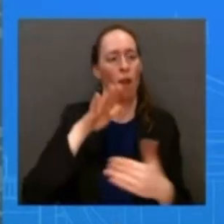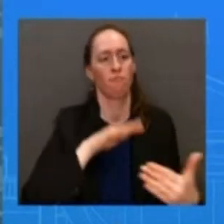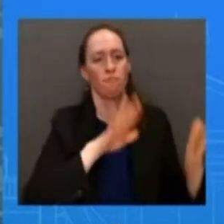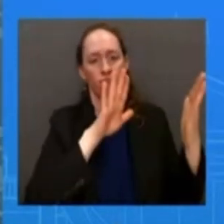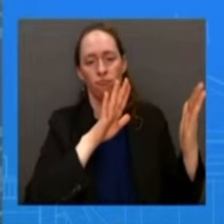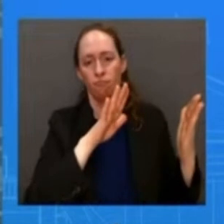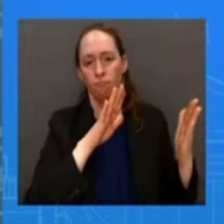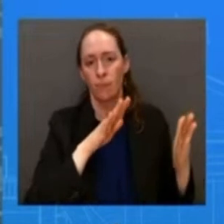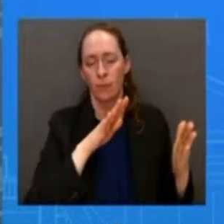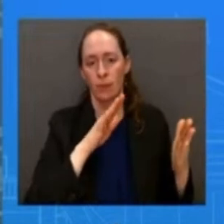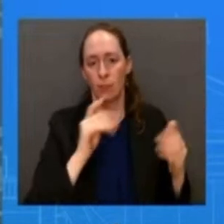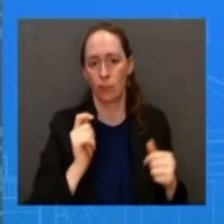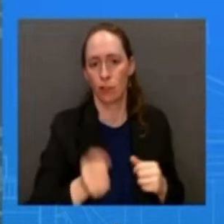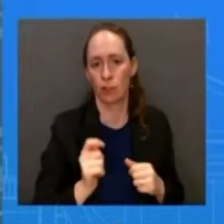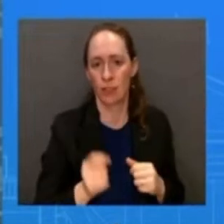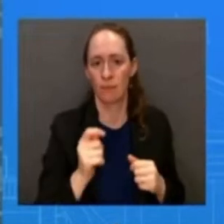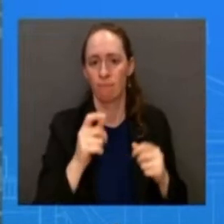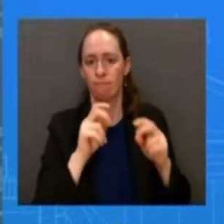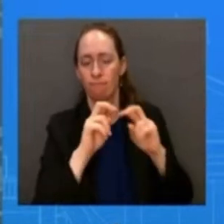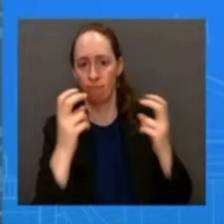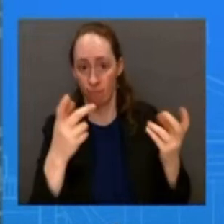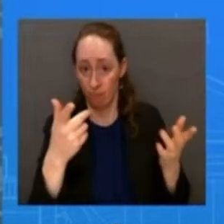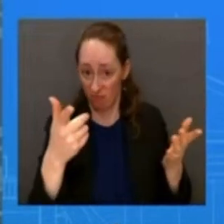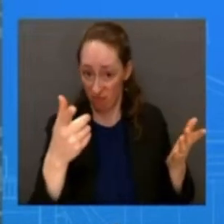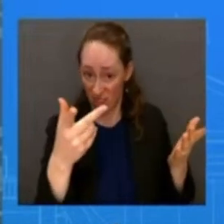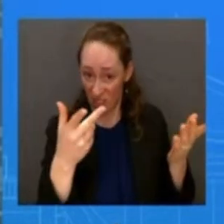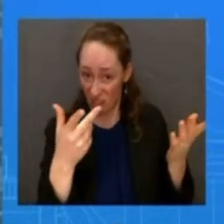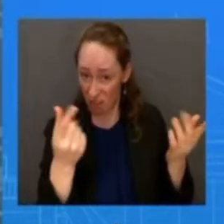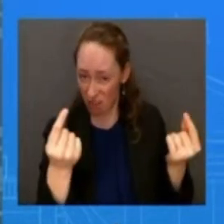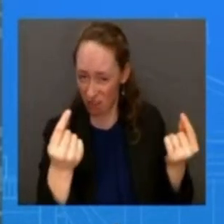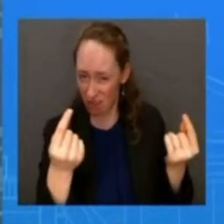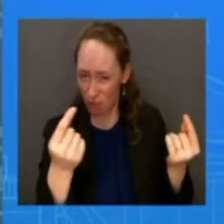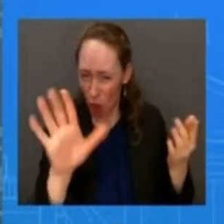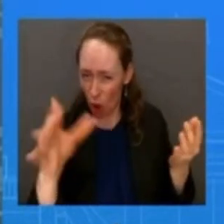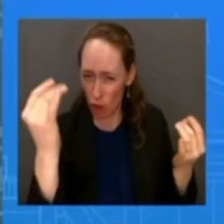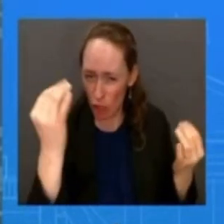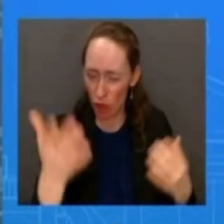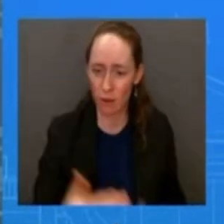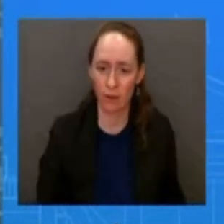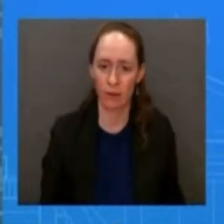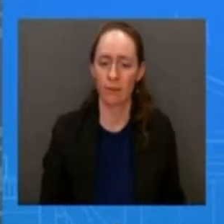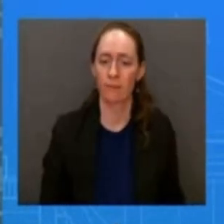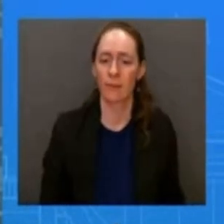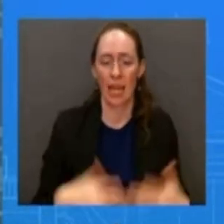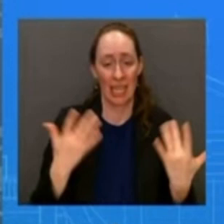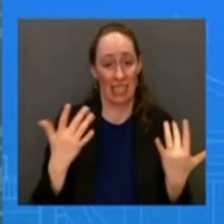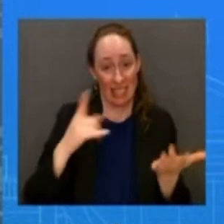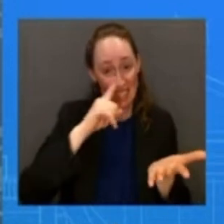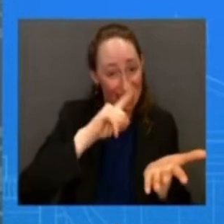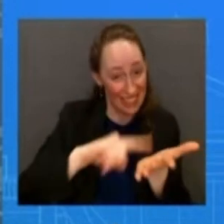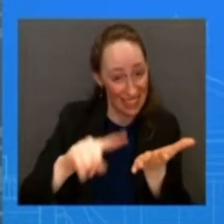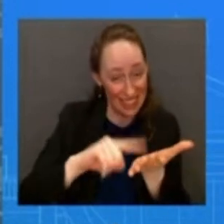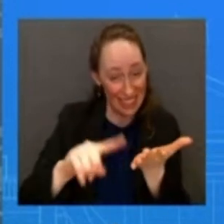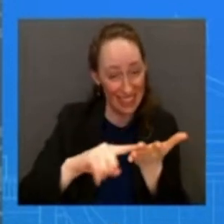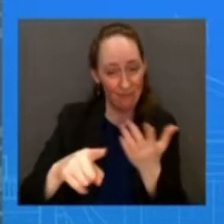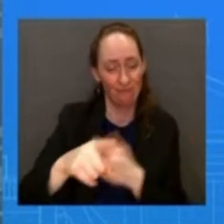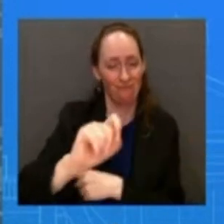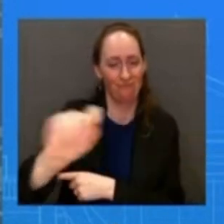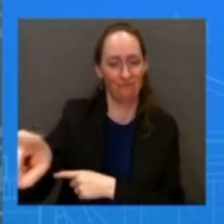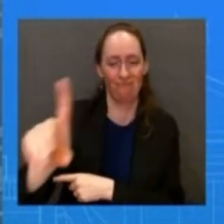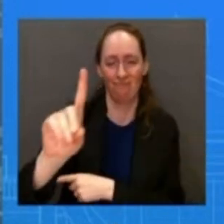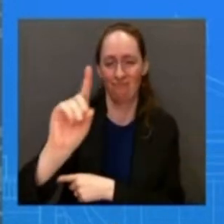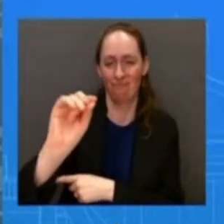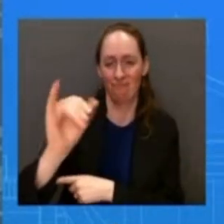investigation an ongoing investigation i would refer you to department of justice just not going to respond from here but does he think that i'm i